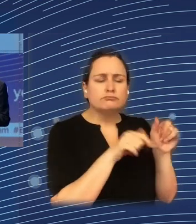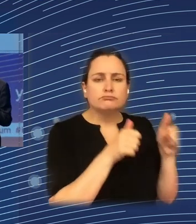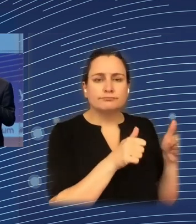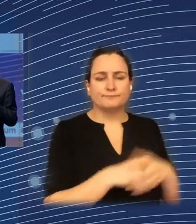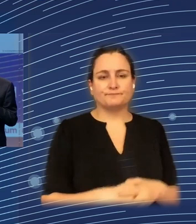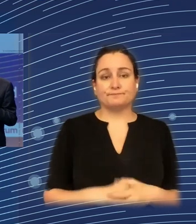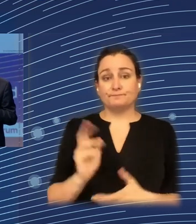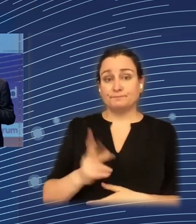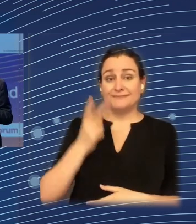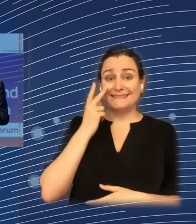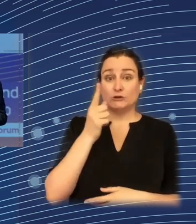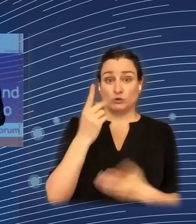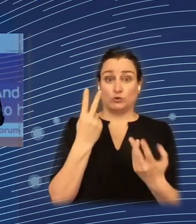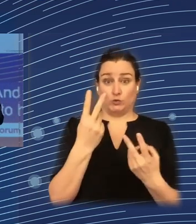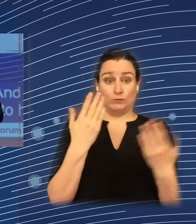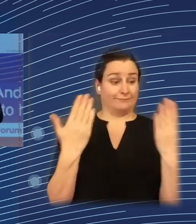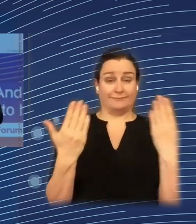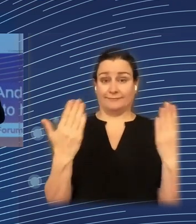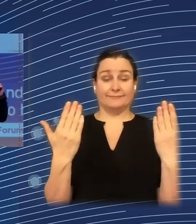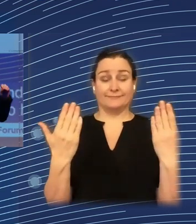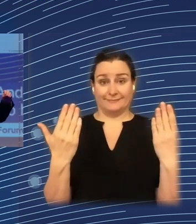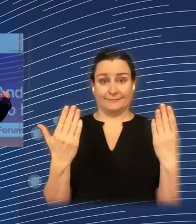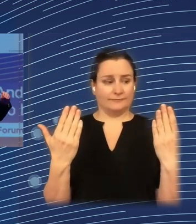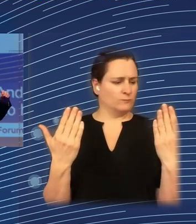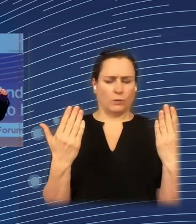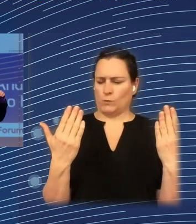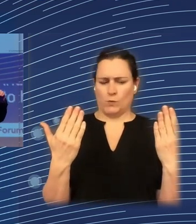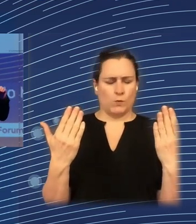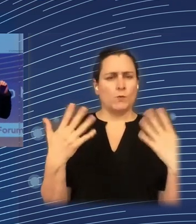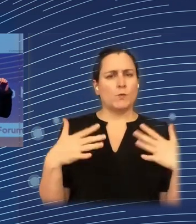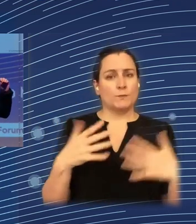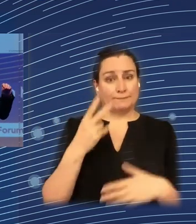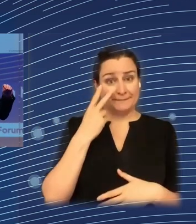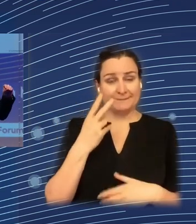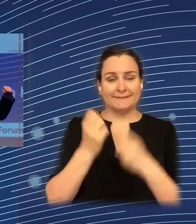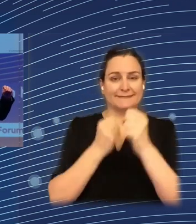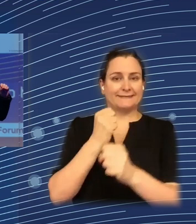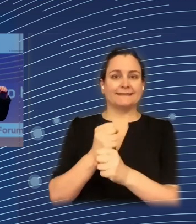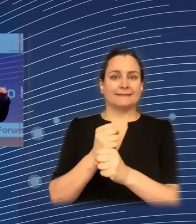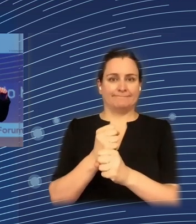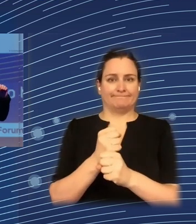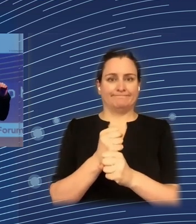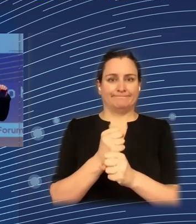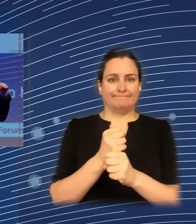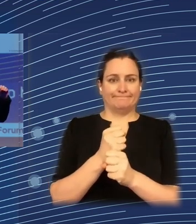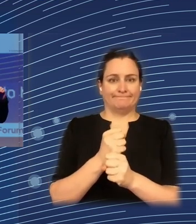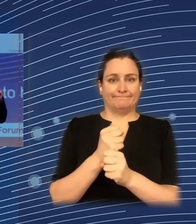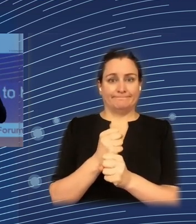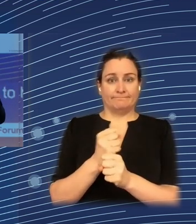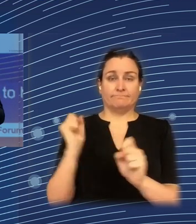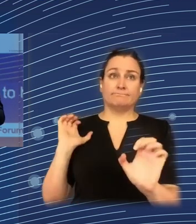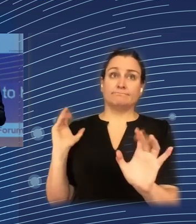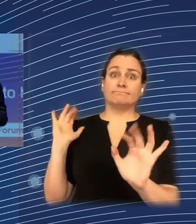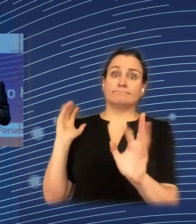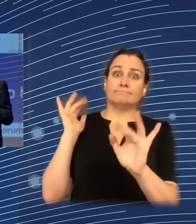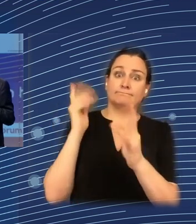-hand side, which indicates the pervasiveness, the number of years that many of these regions have been in a development trap